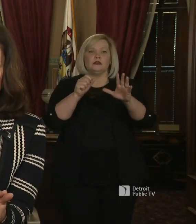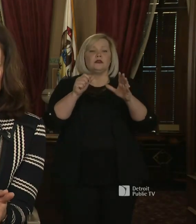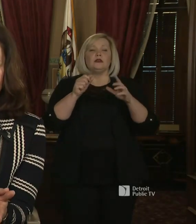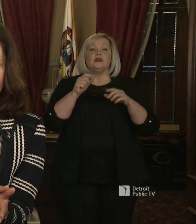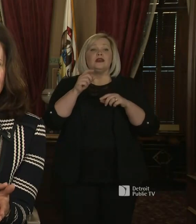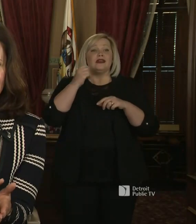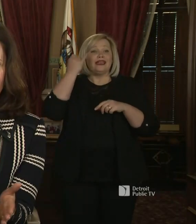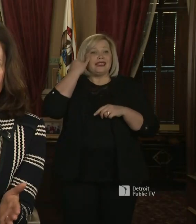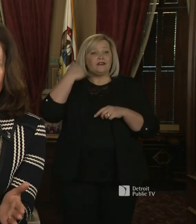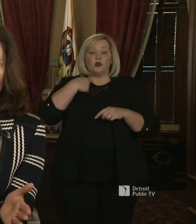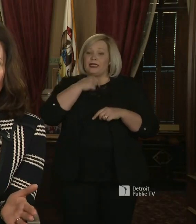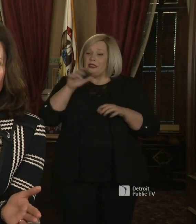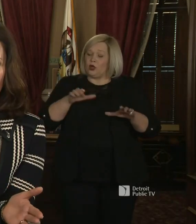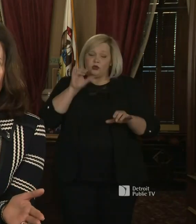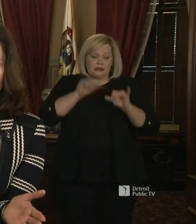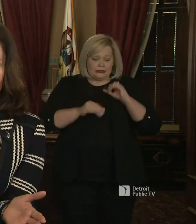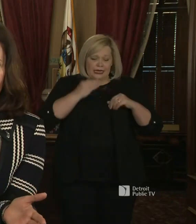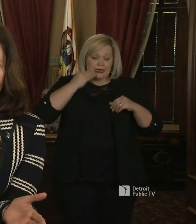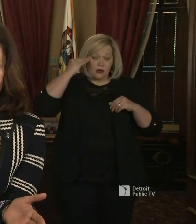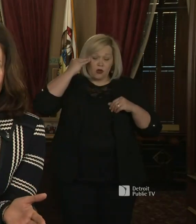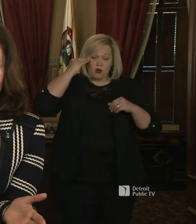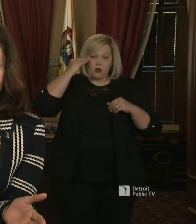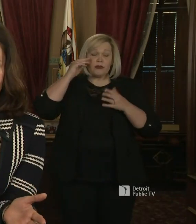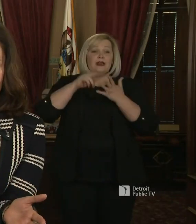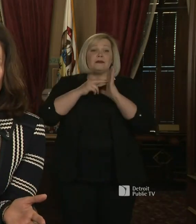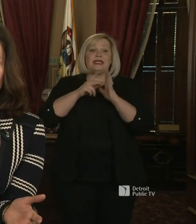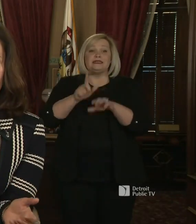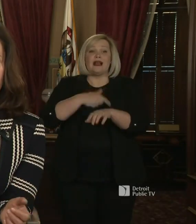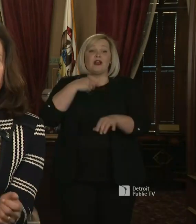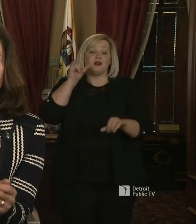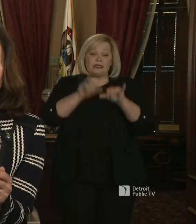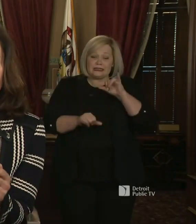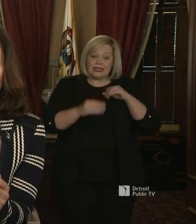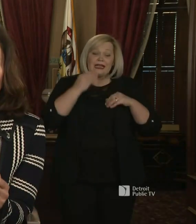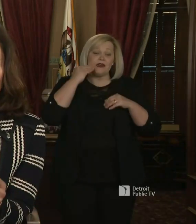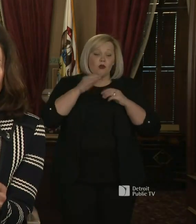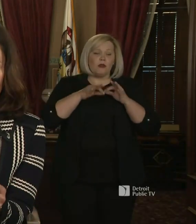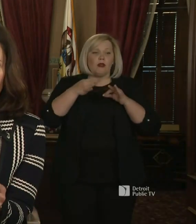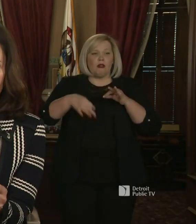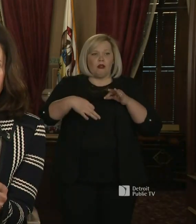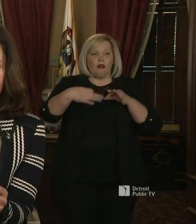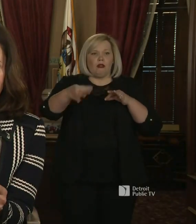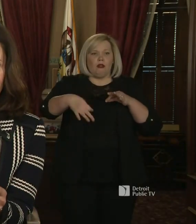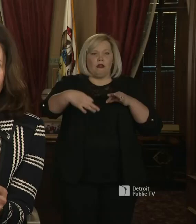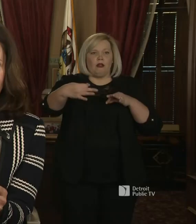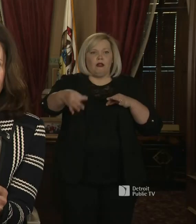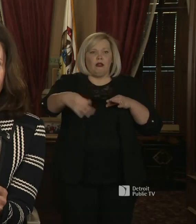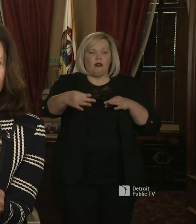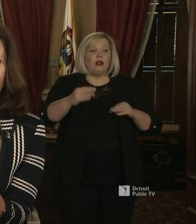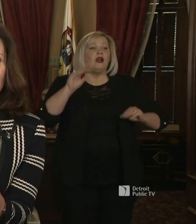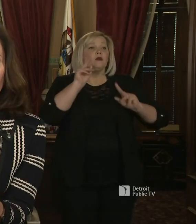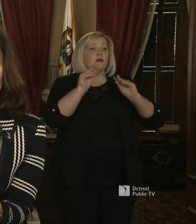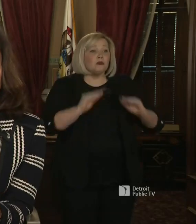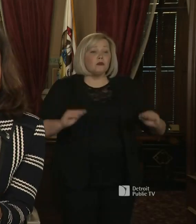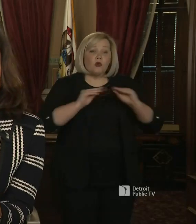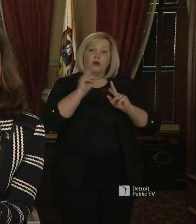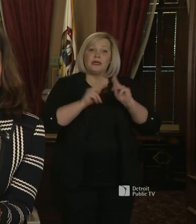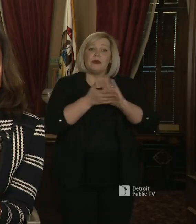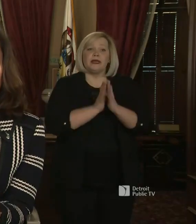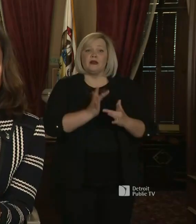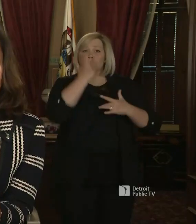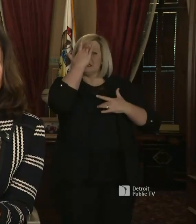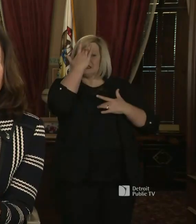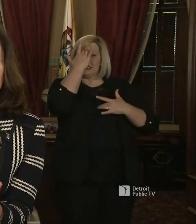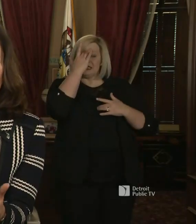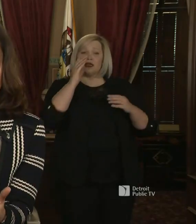will just extend how long we are confronting this. It will just expose more people to sickness and more lives